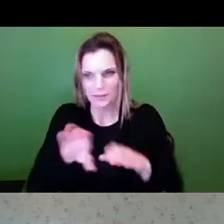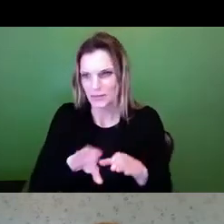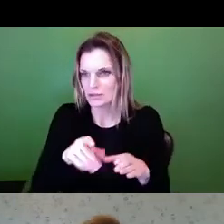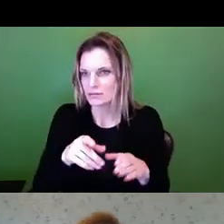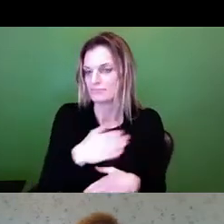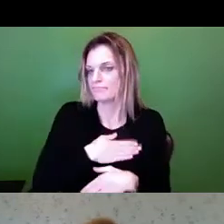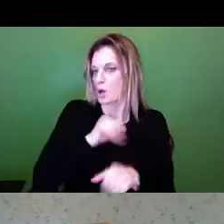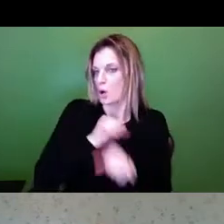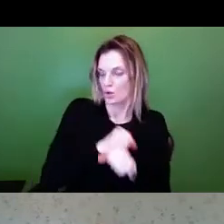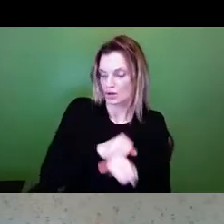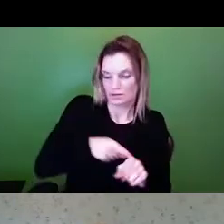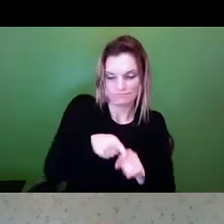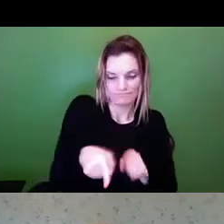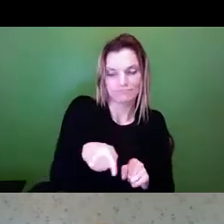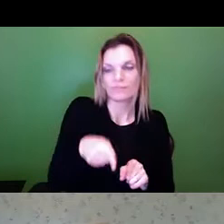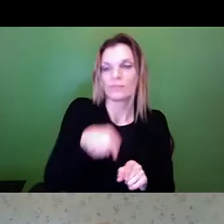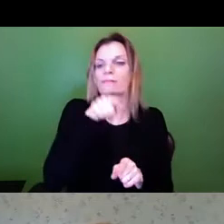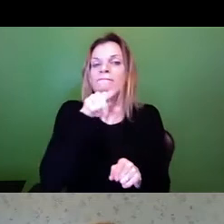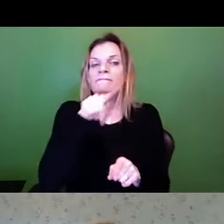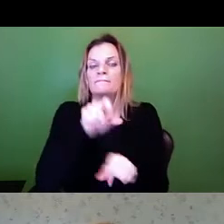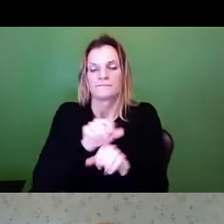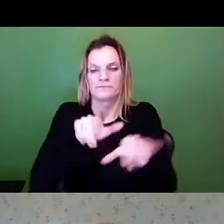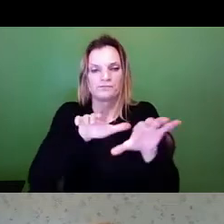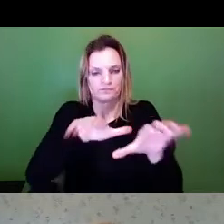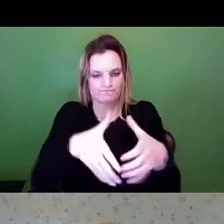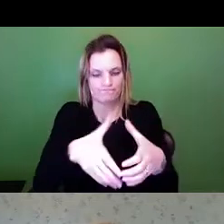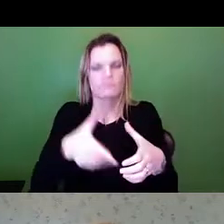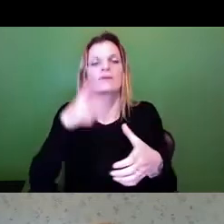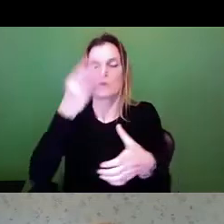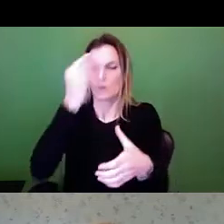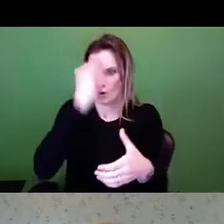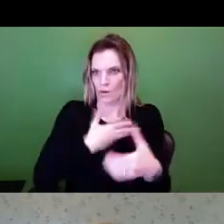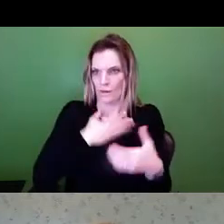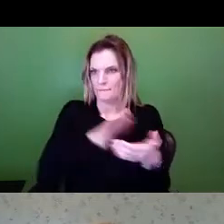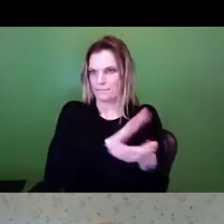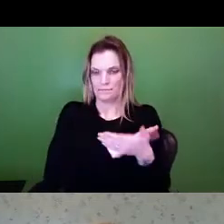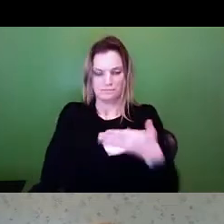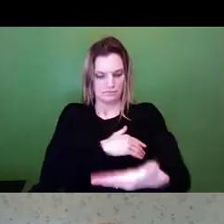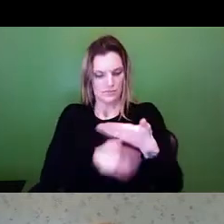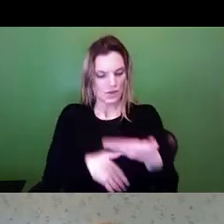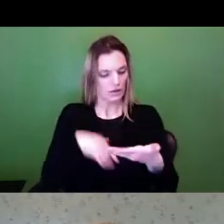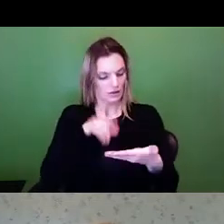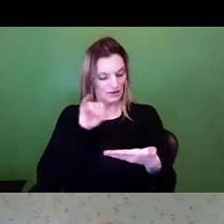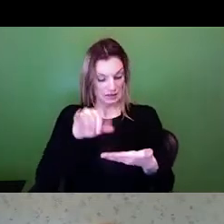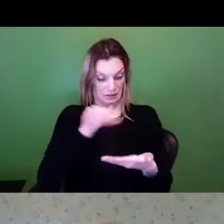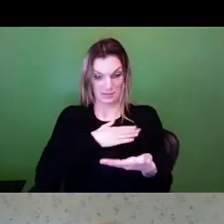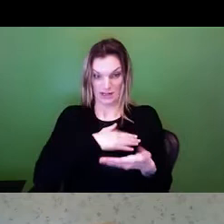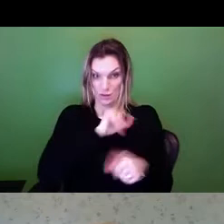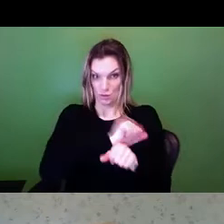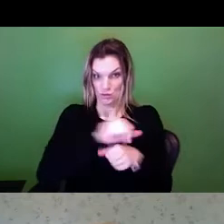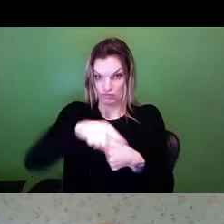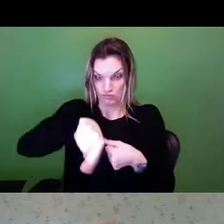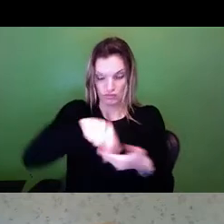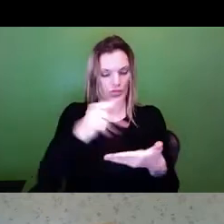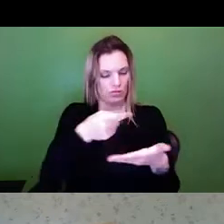what kind of first aid measures would be taken if they've been exposed to the chemicals. Materials. Materials need to